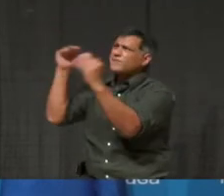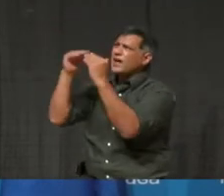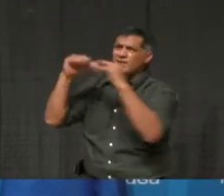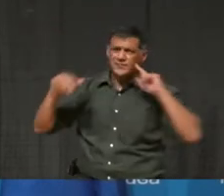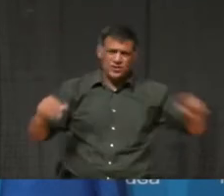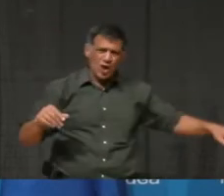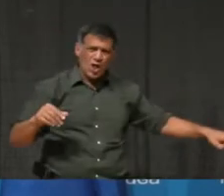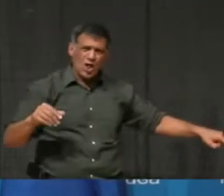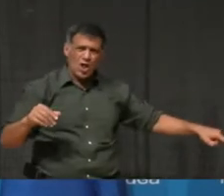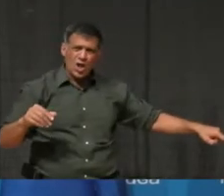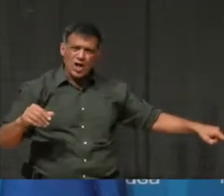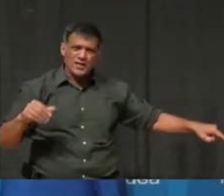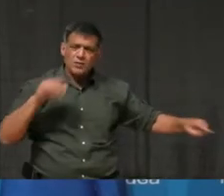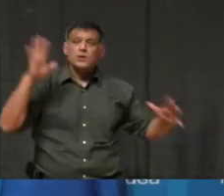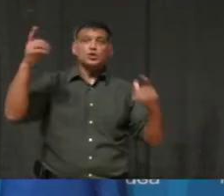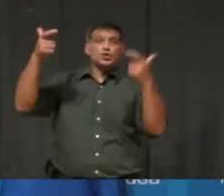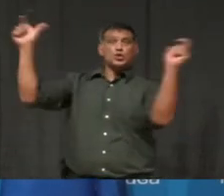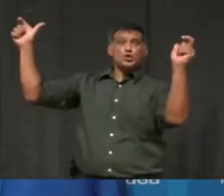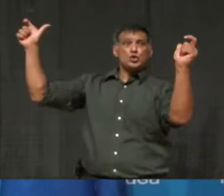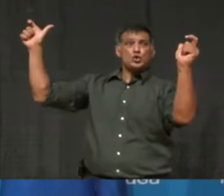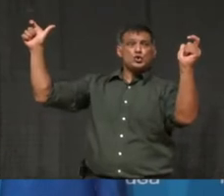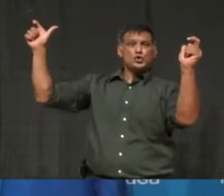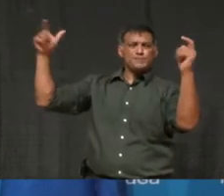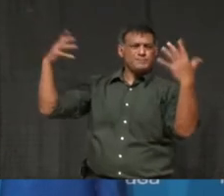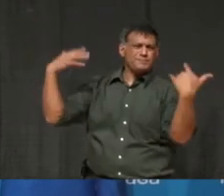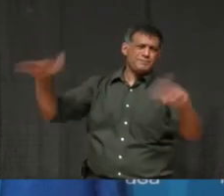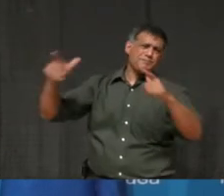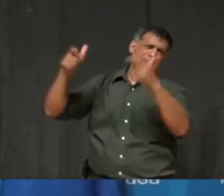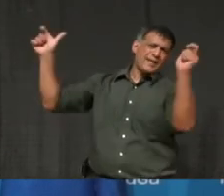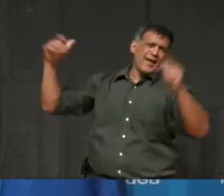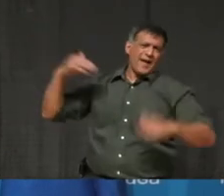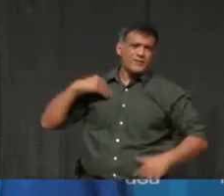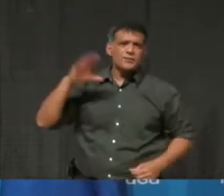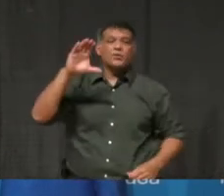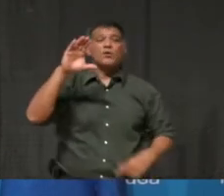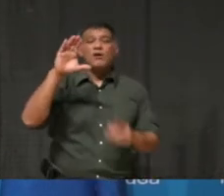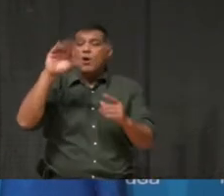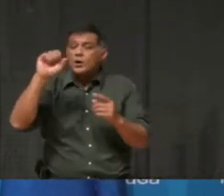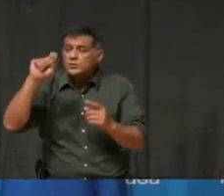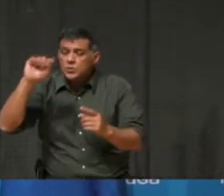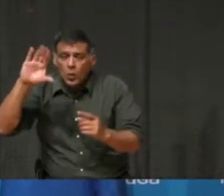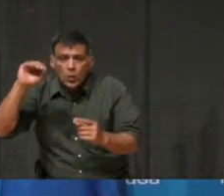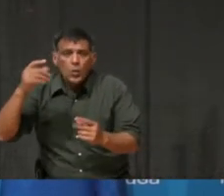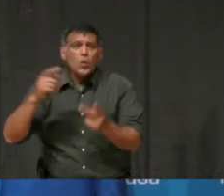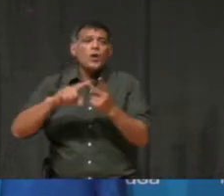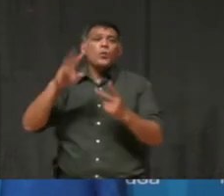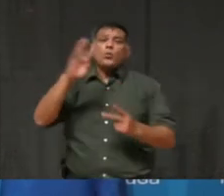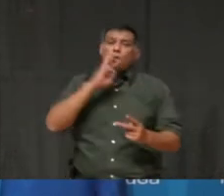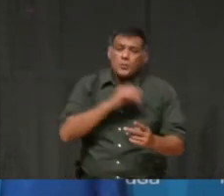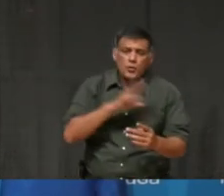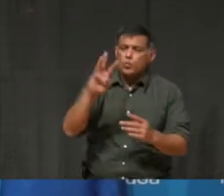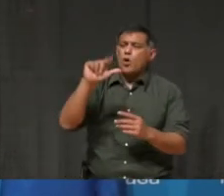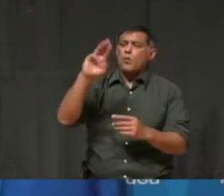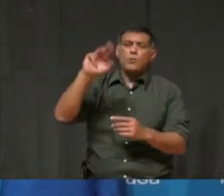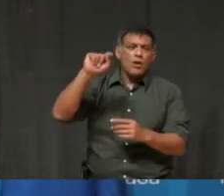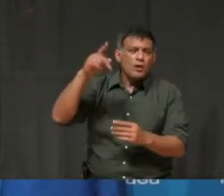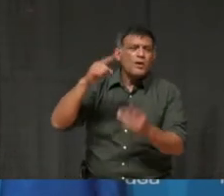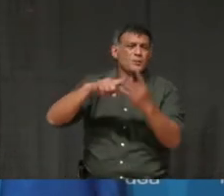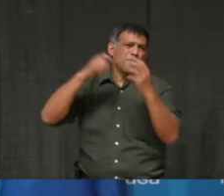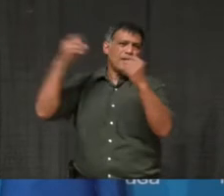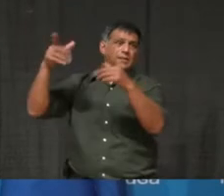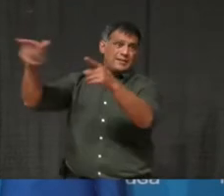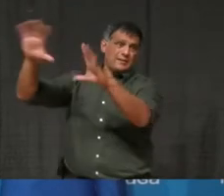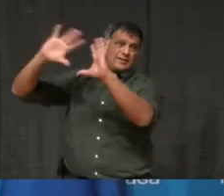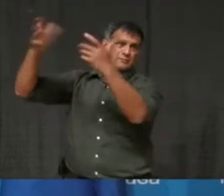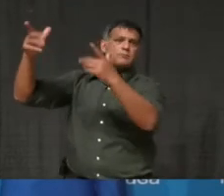ask those large retailers to close off those aisles that are not essential to make it a little fairer. We'll